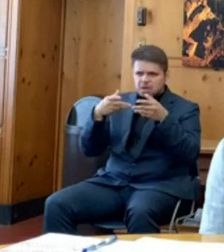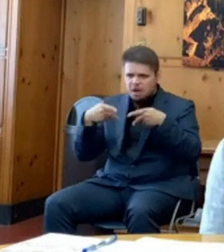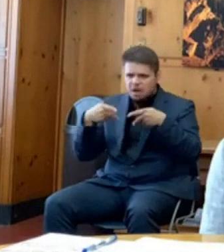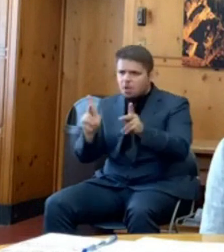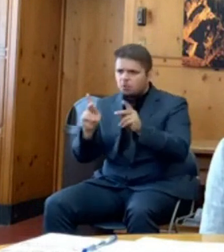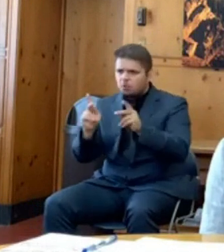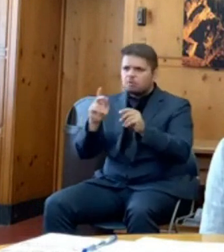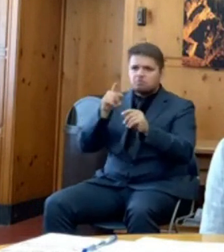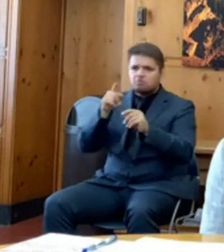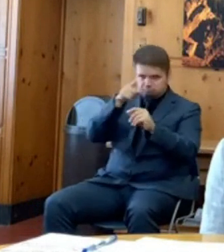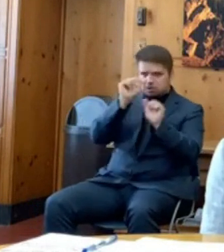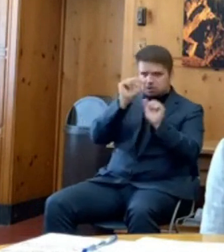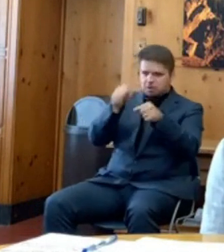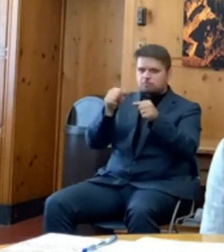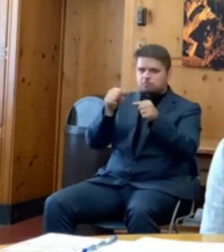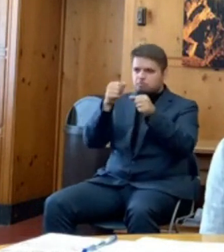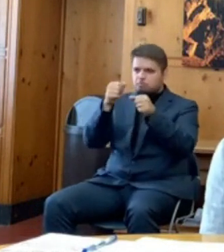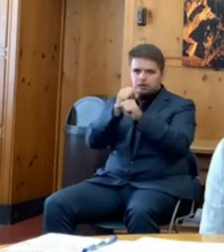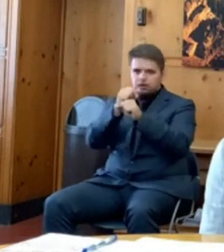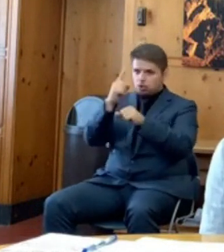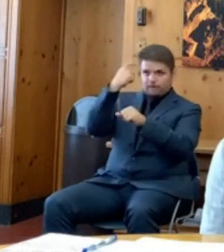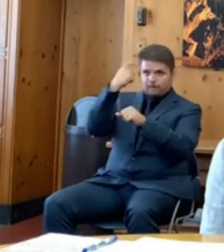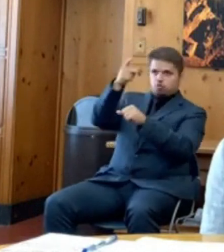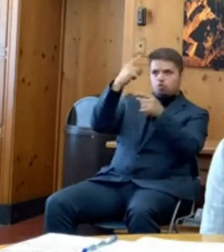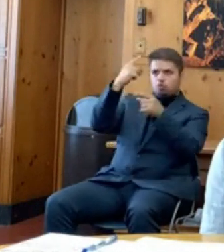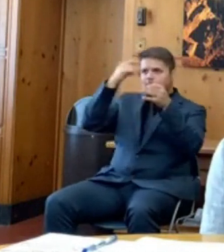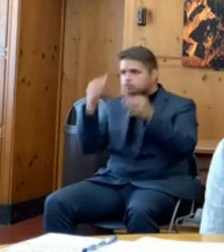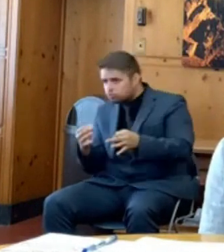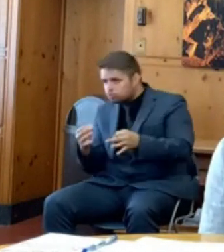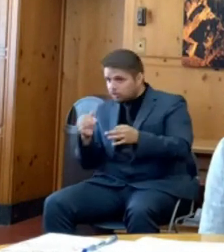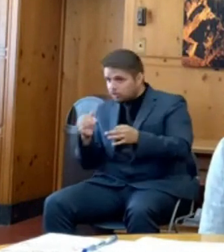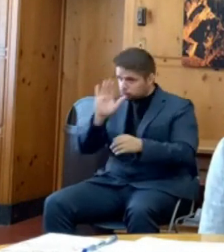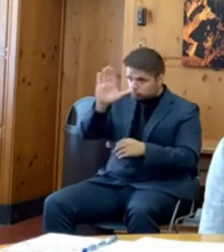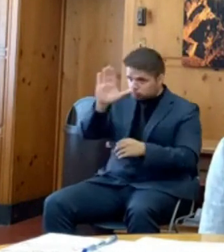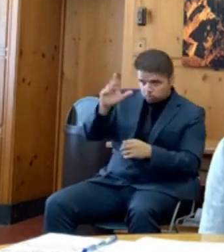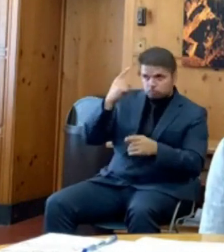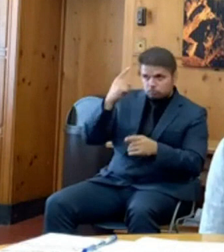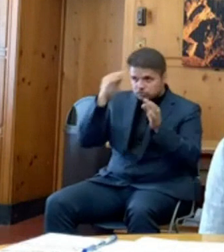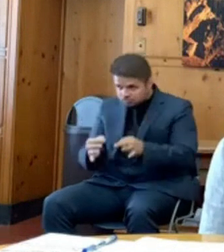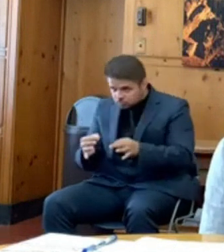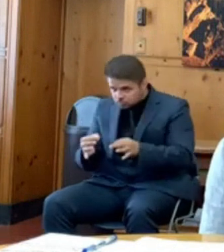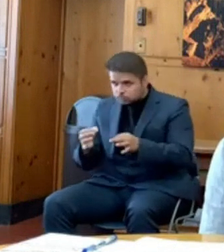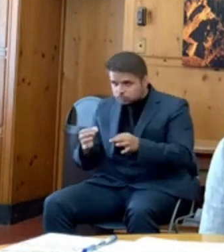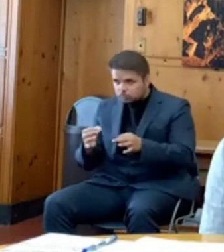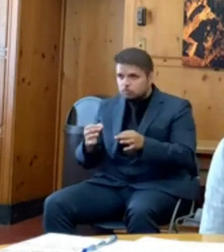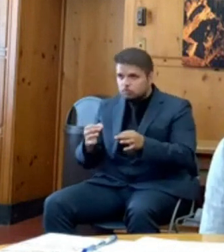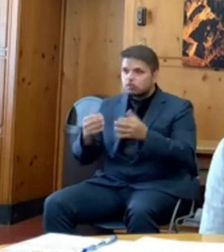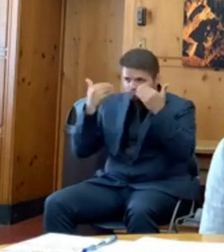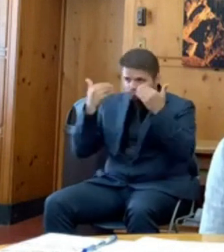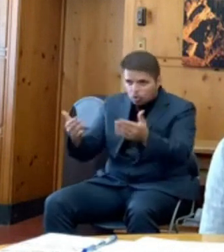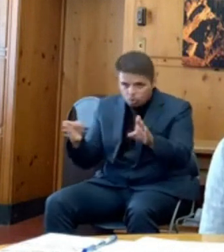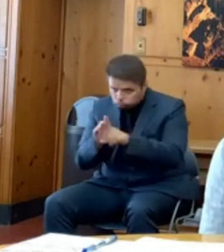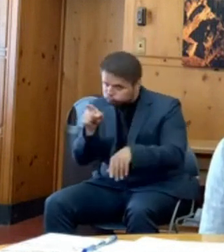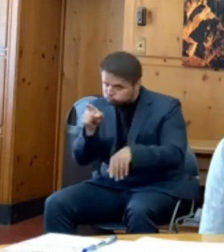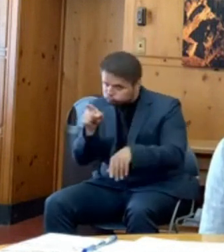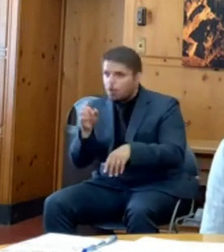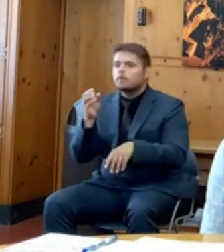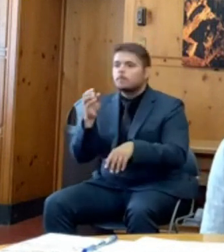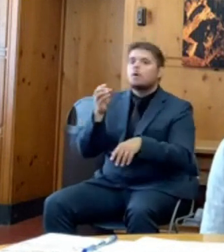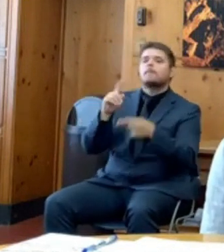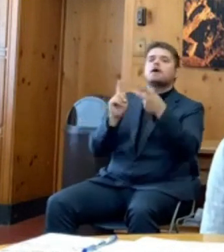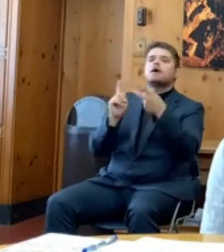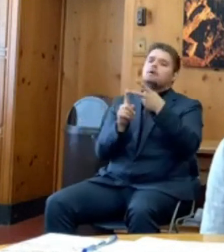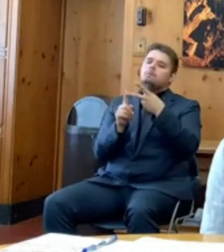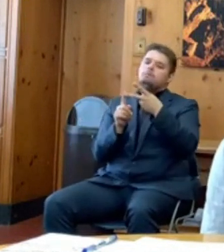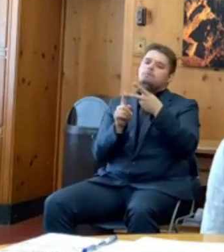So it seems like they're clearly getting that message. Have you made that call already? And secondly, I just wondered, it sounded